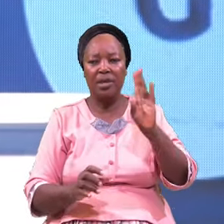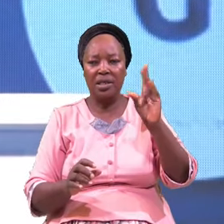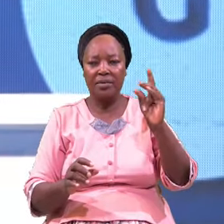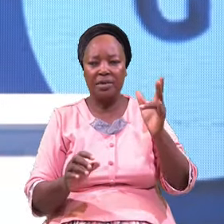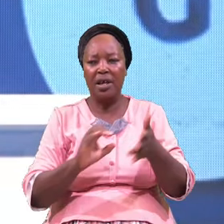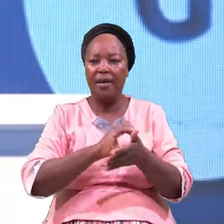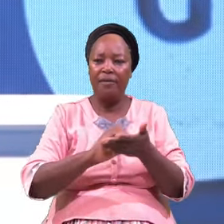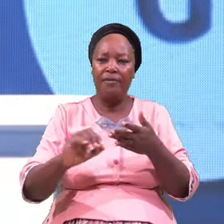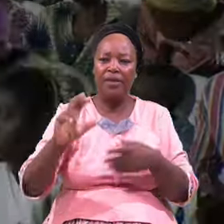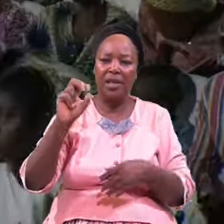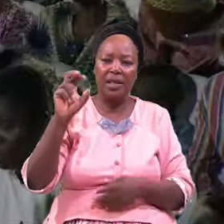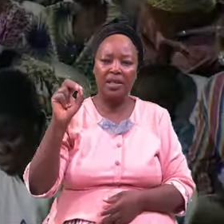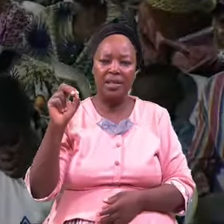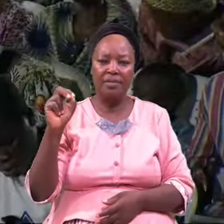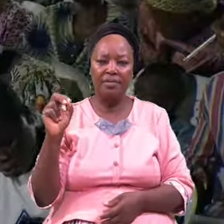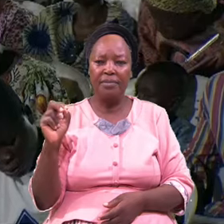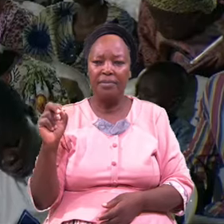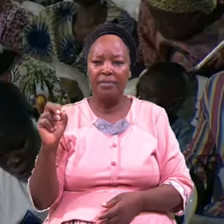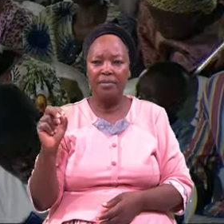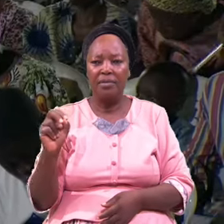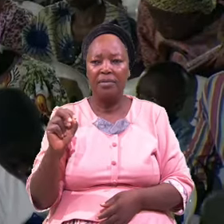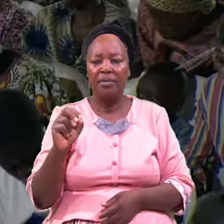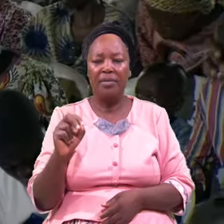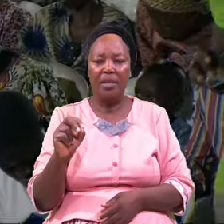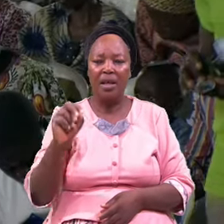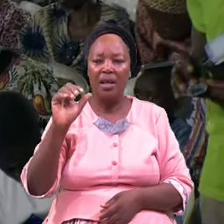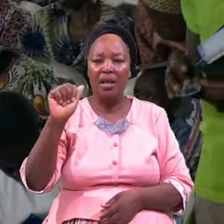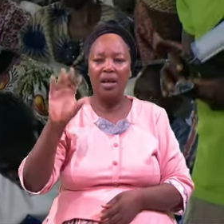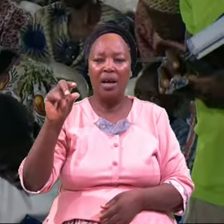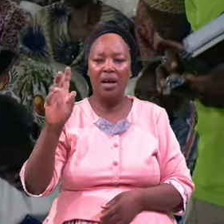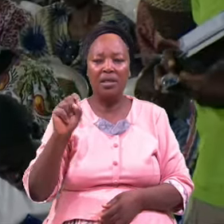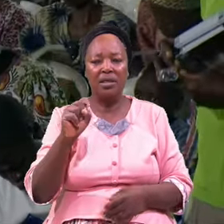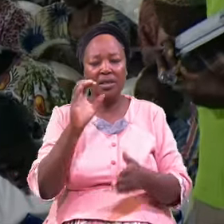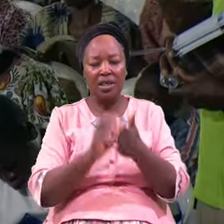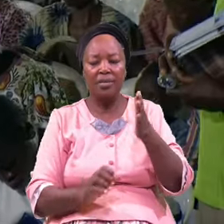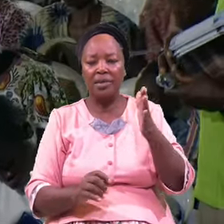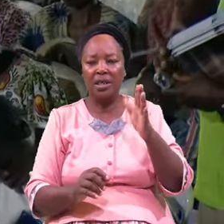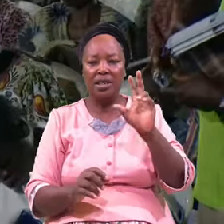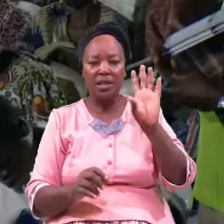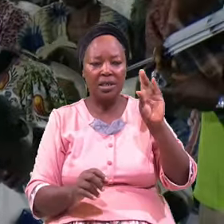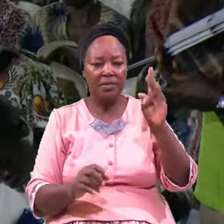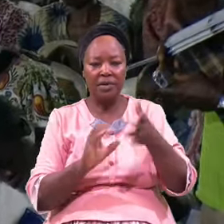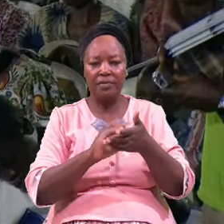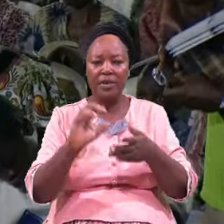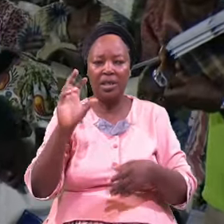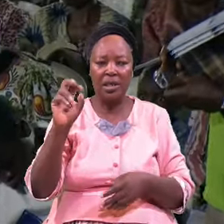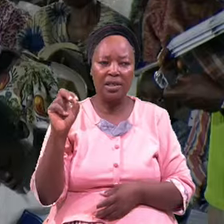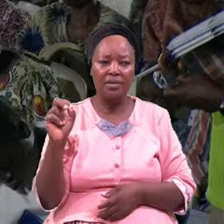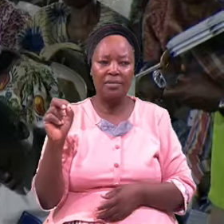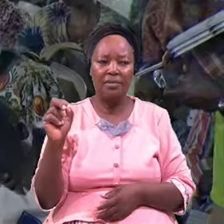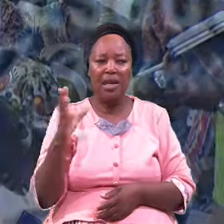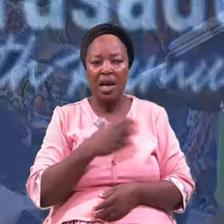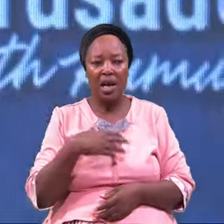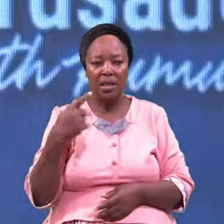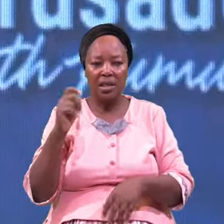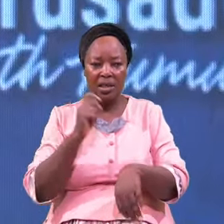From Vastati Acts Chapter 17 Vastati At At